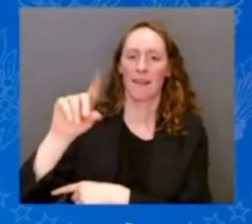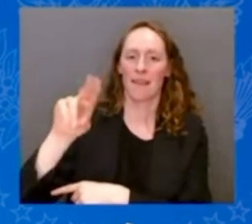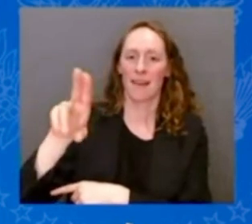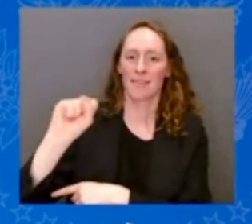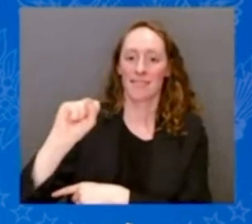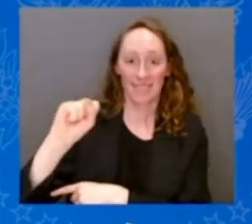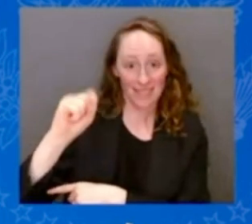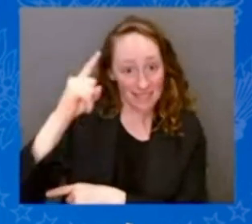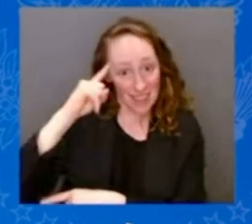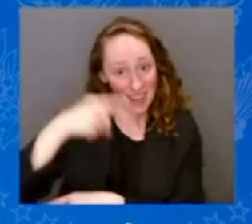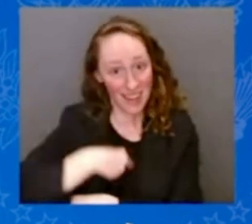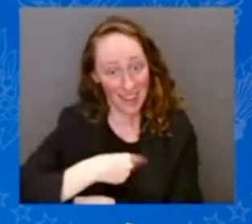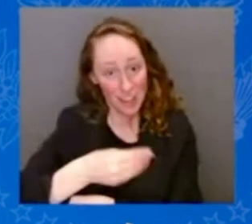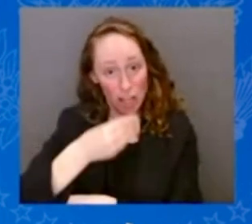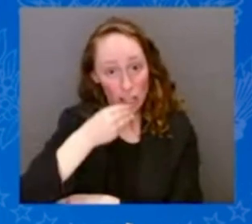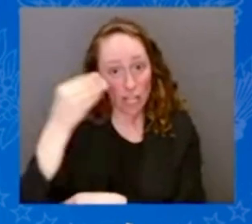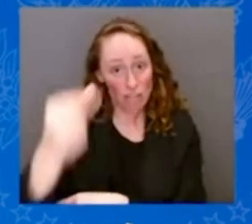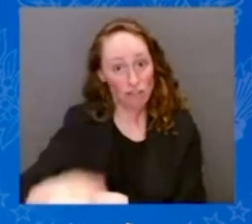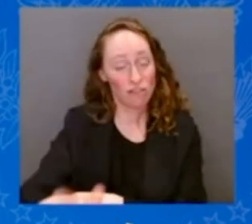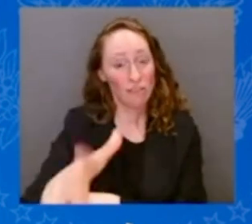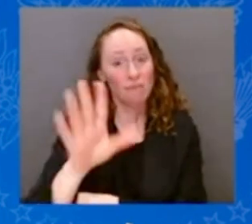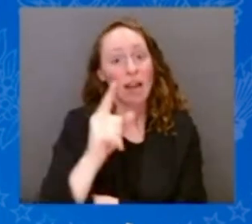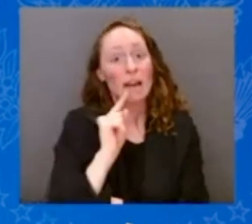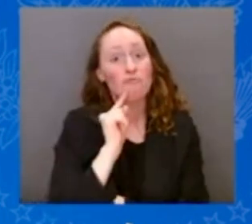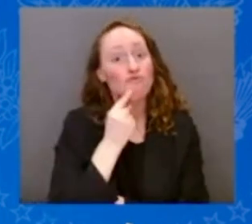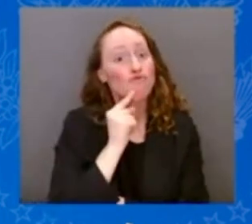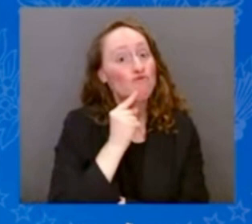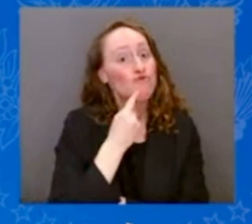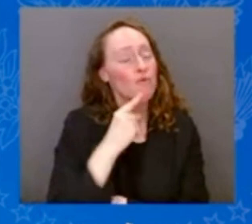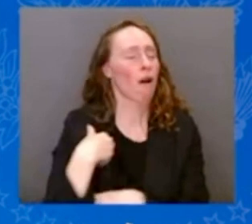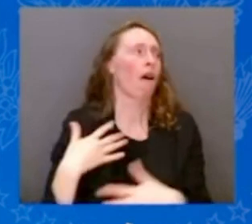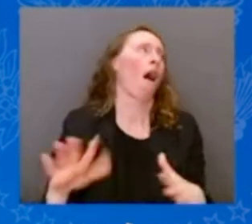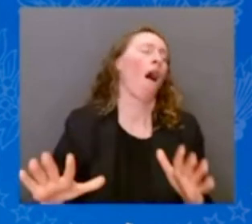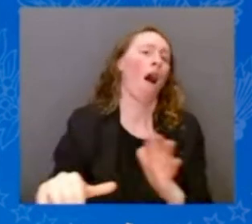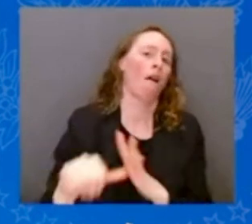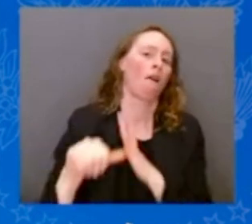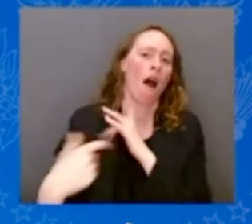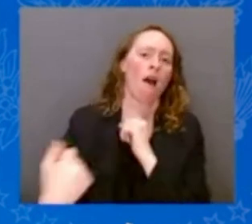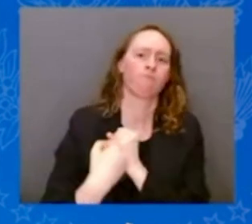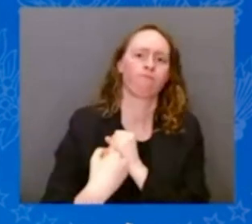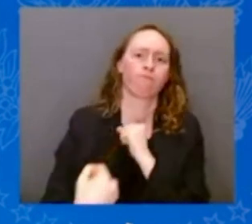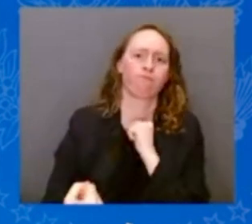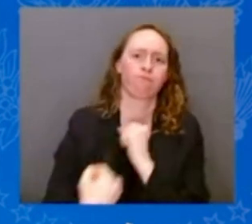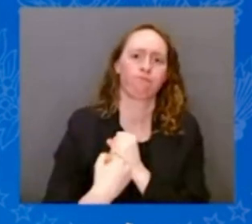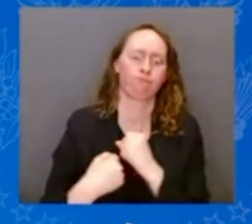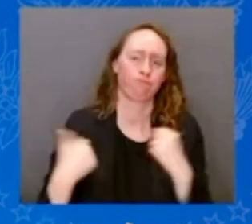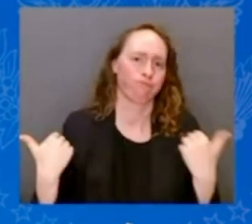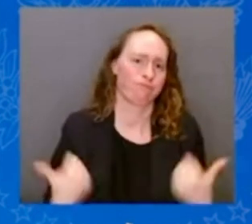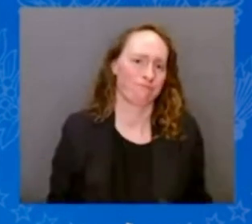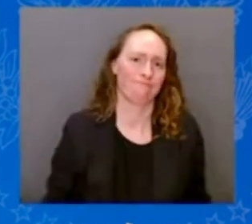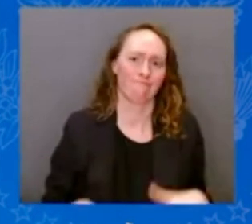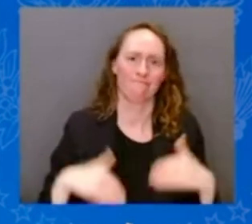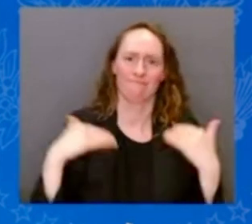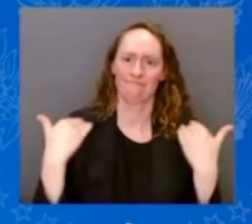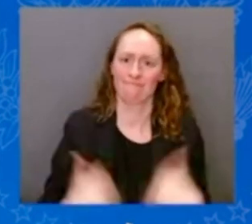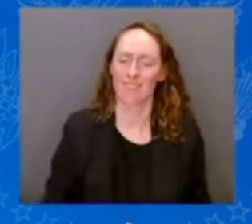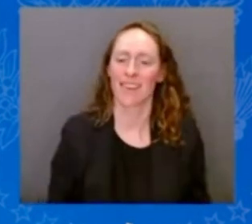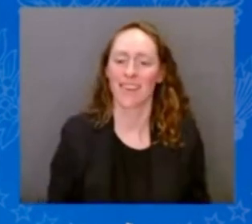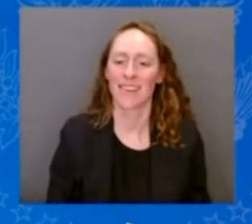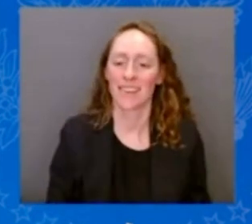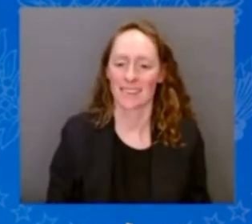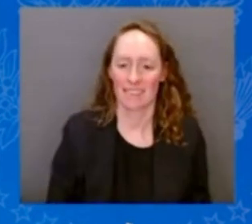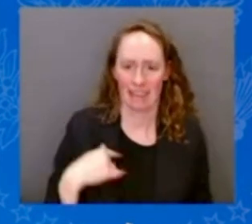of the overwhelming support from the Greek-American community. And I'm a little worried. My sister's sitting next to Tom Hanks.